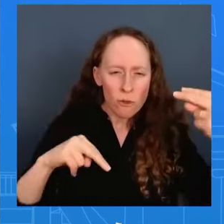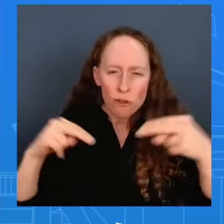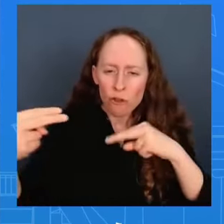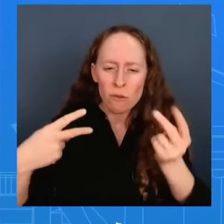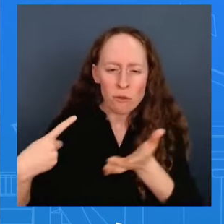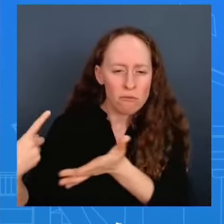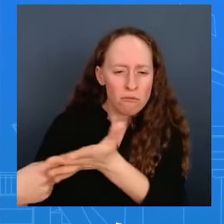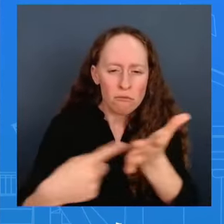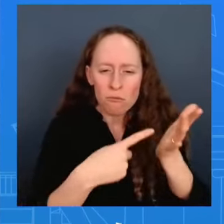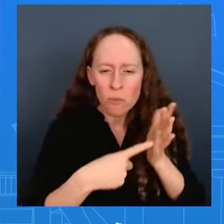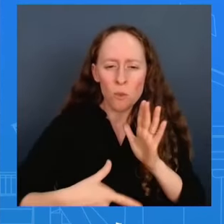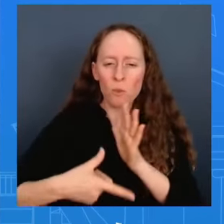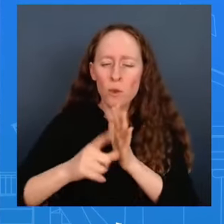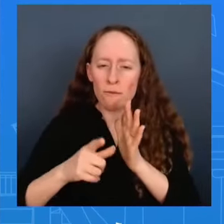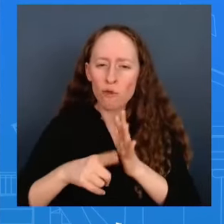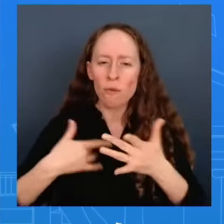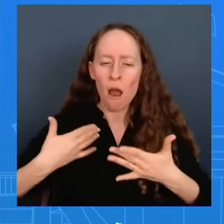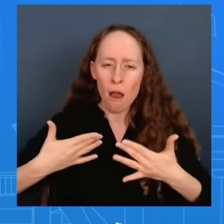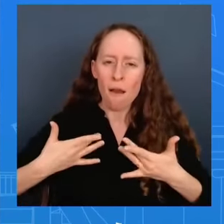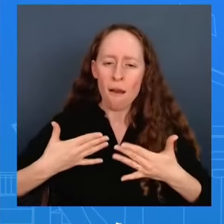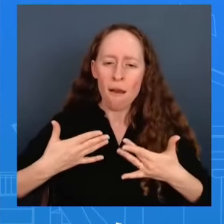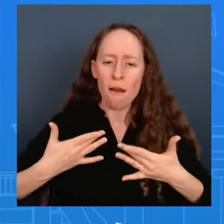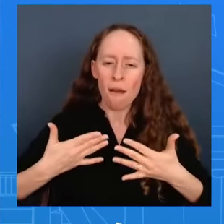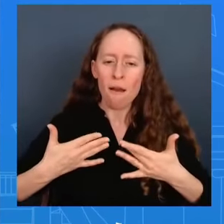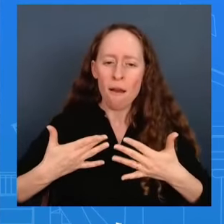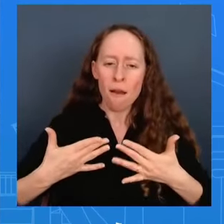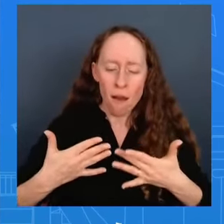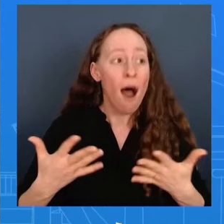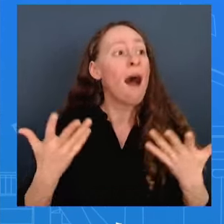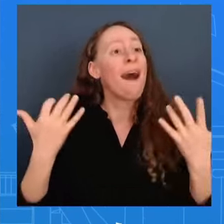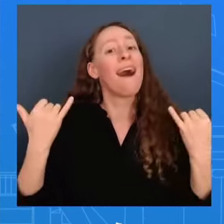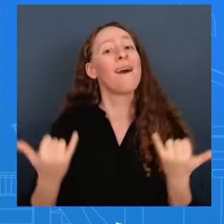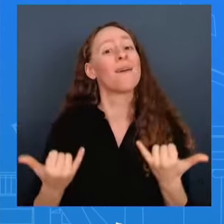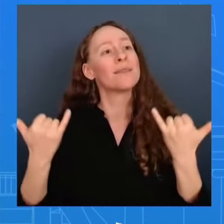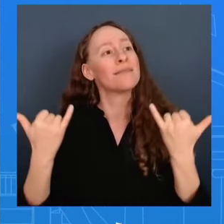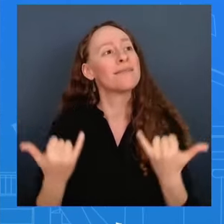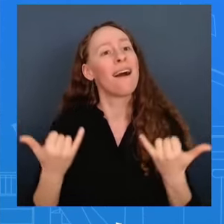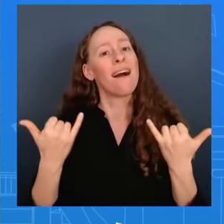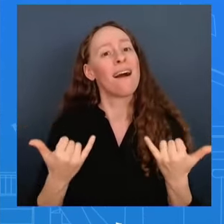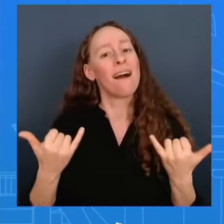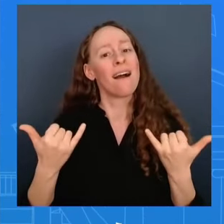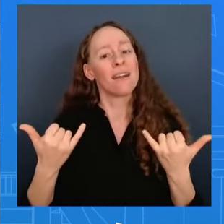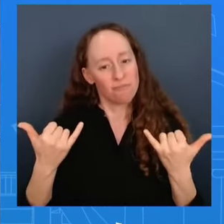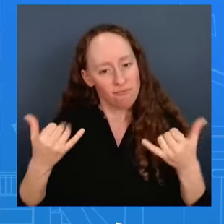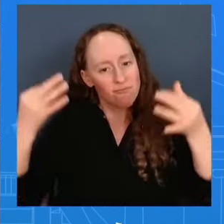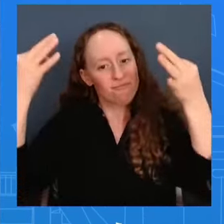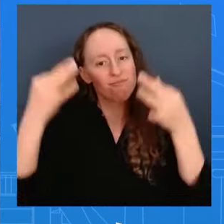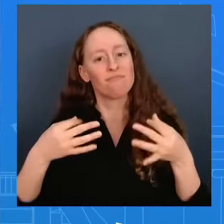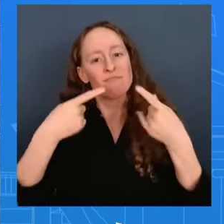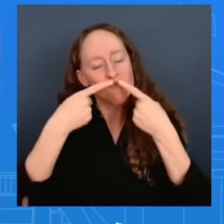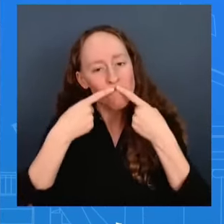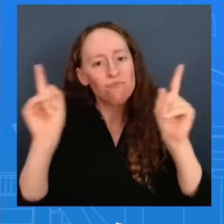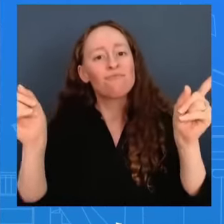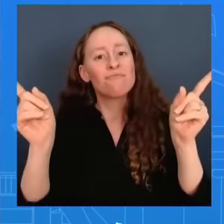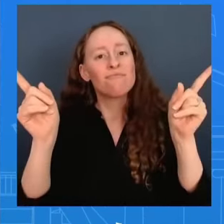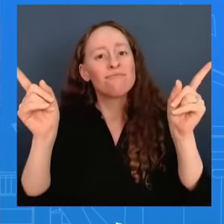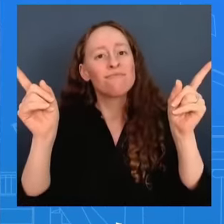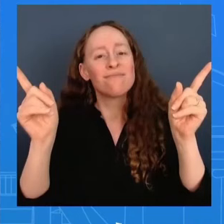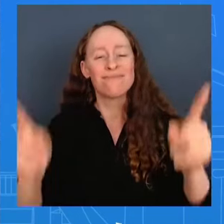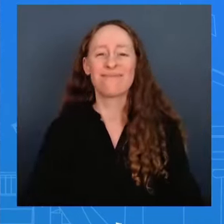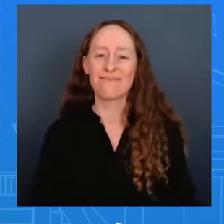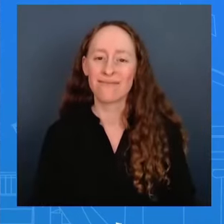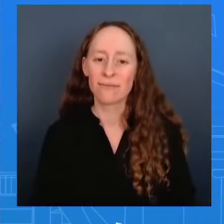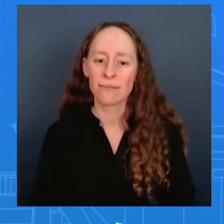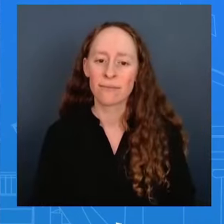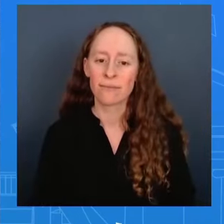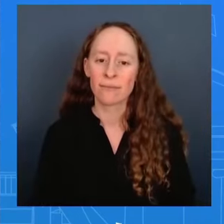taken us to today and the unveiling of this finalized package which the president approved so it took three years to to figure out the chinese were